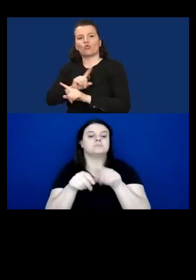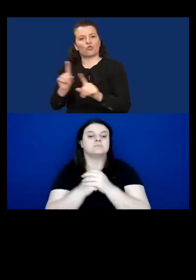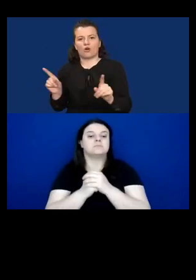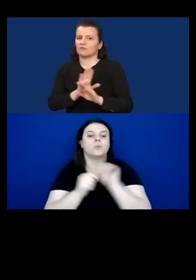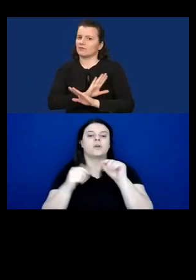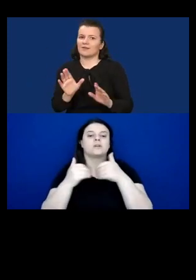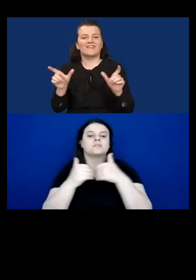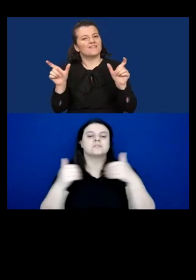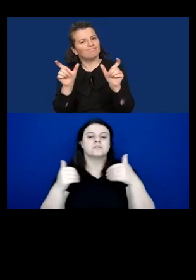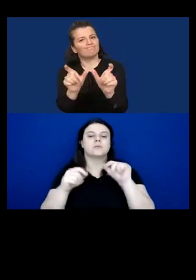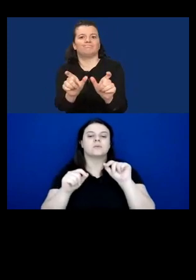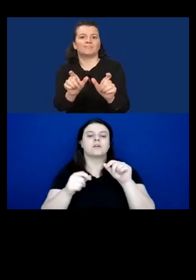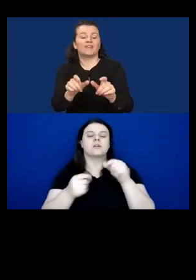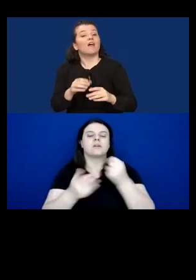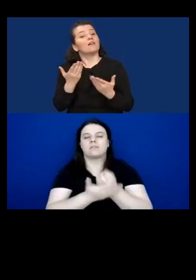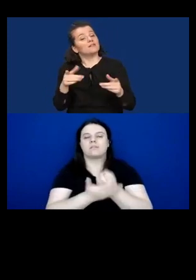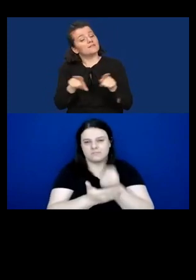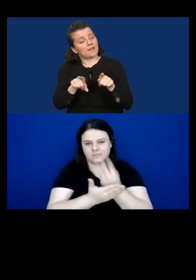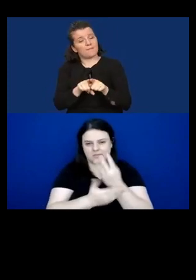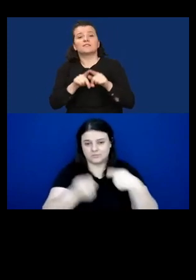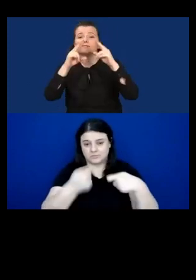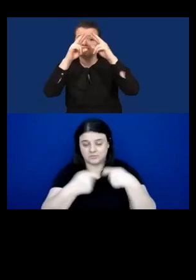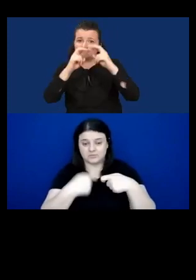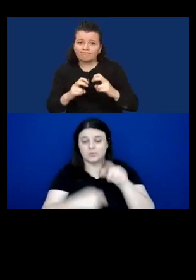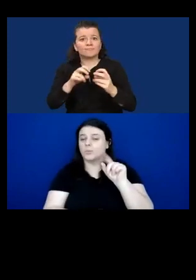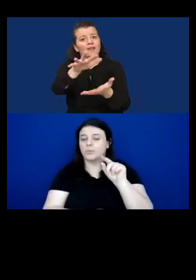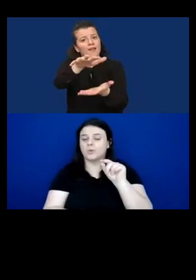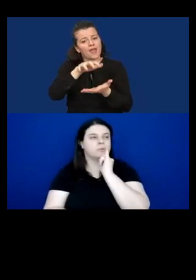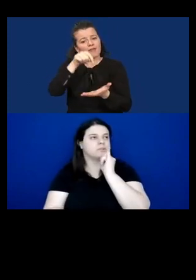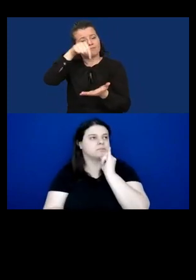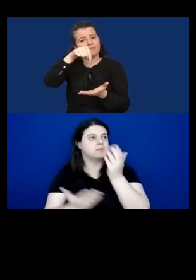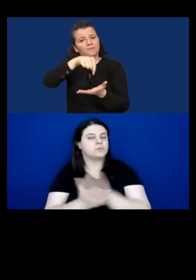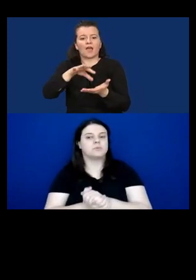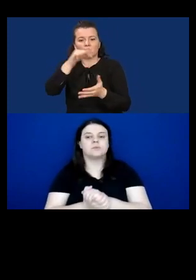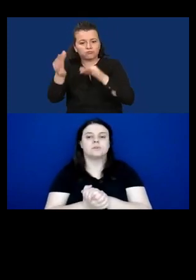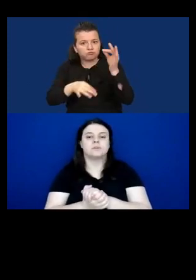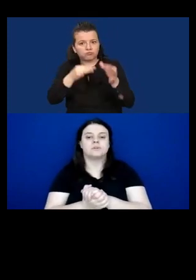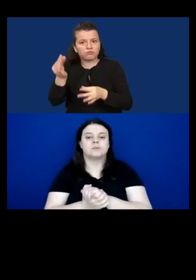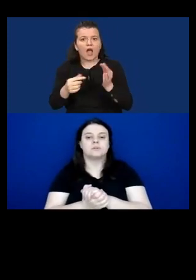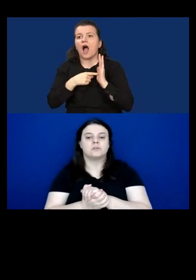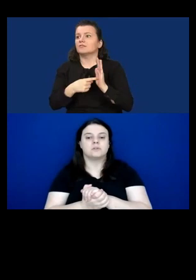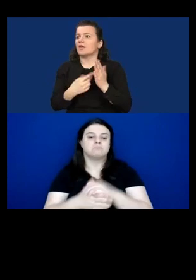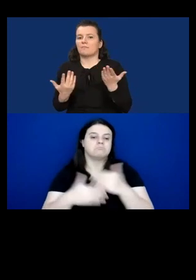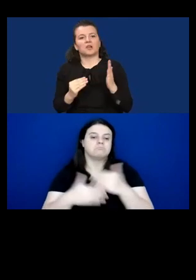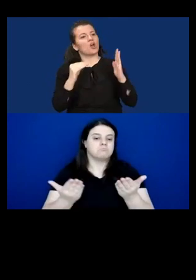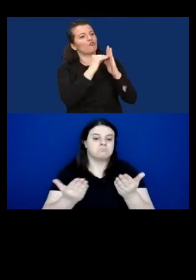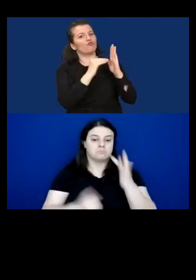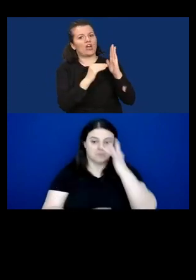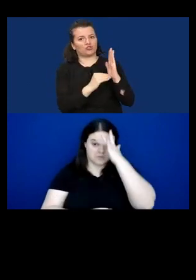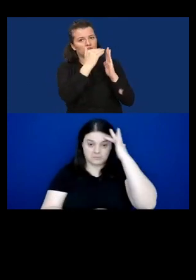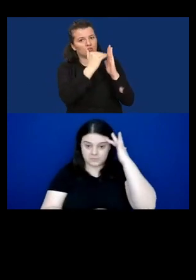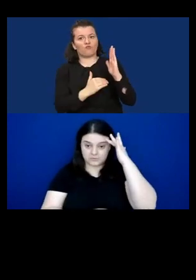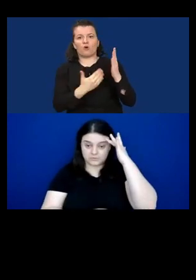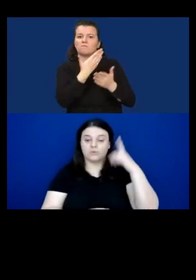administrative data, which exists, for example, in the registries of people in receiving disability